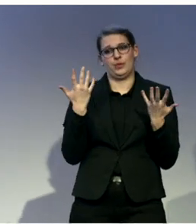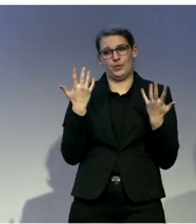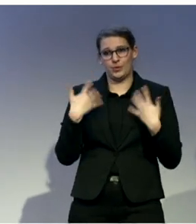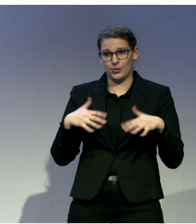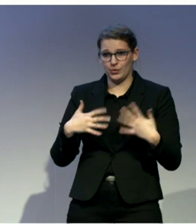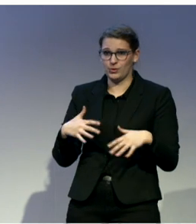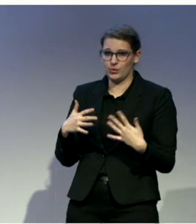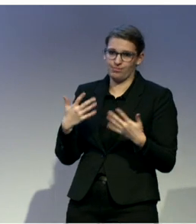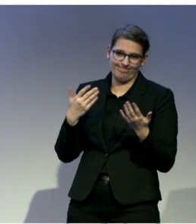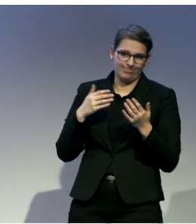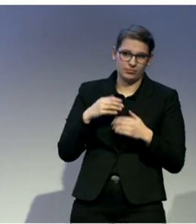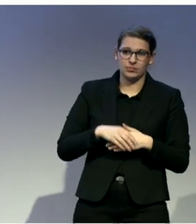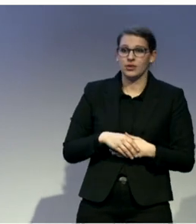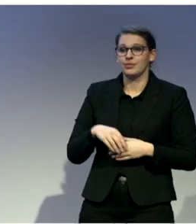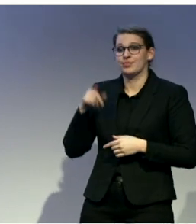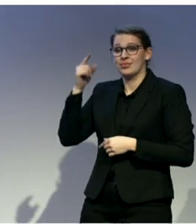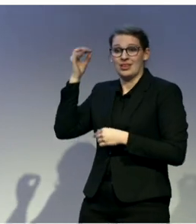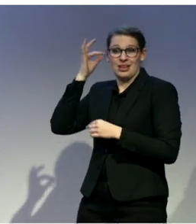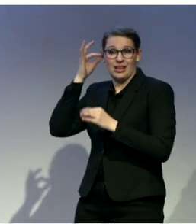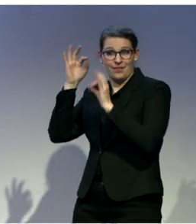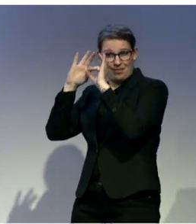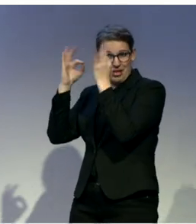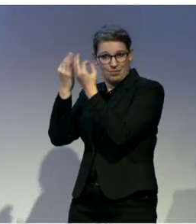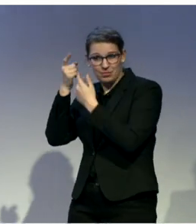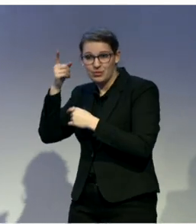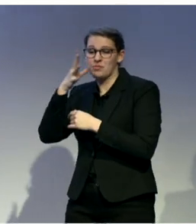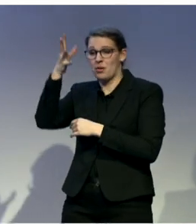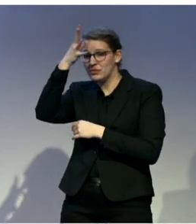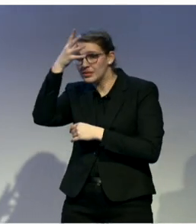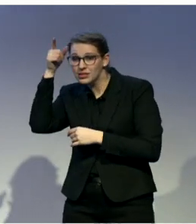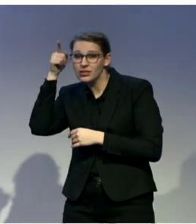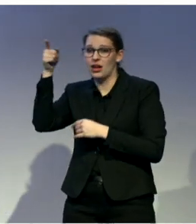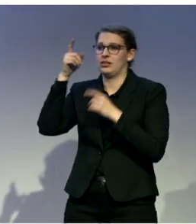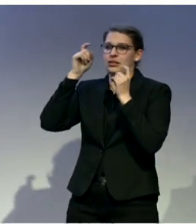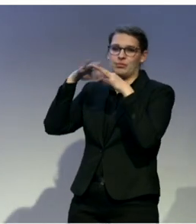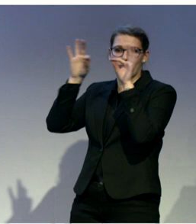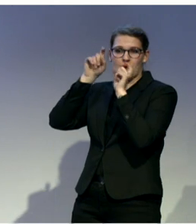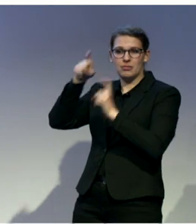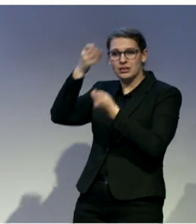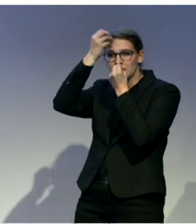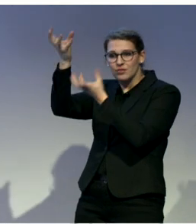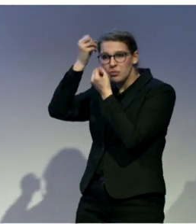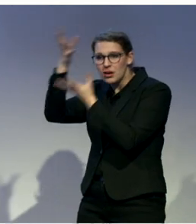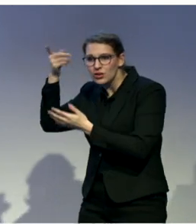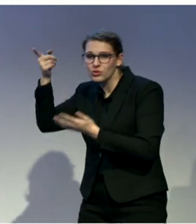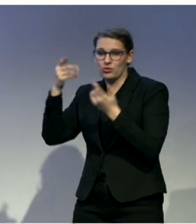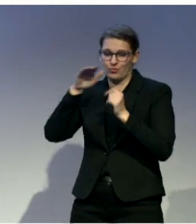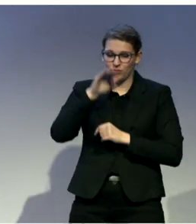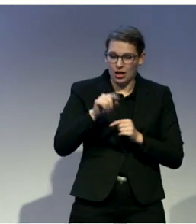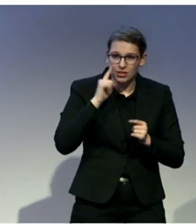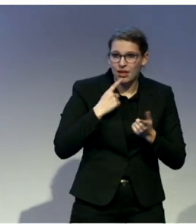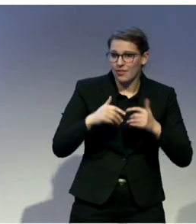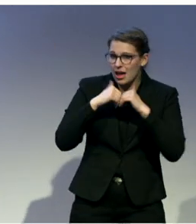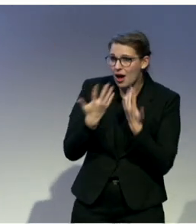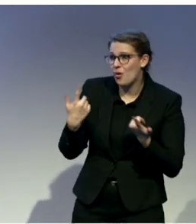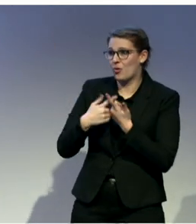And also for hearing parents with deaf children, they may not get the relevant information about sign languages, deaf community, deaf identity,